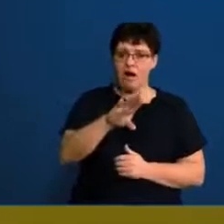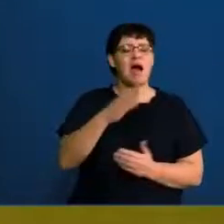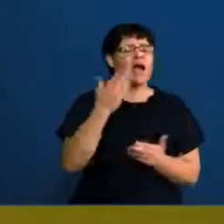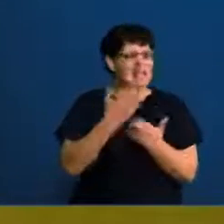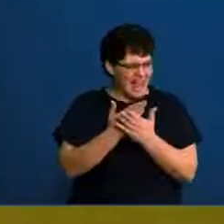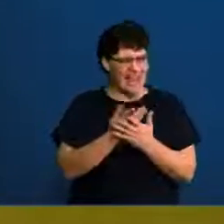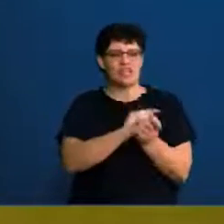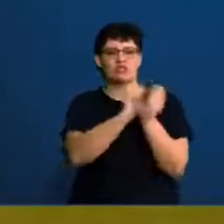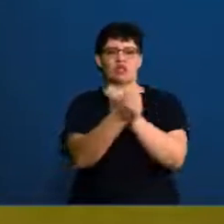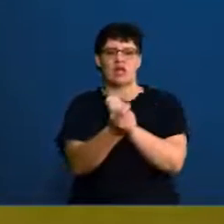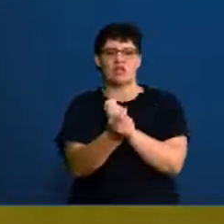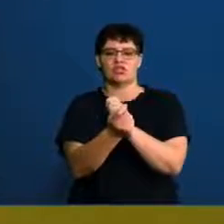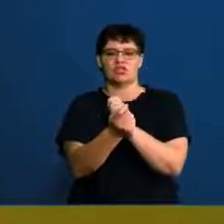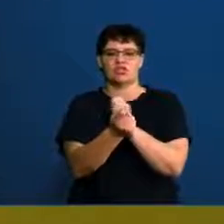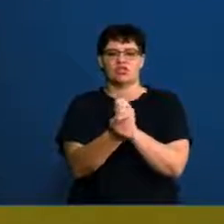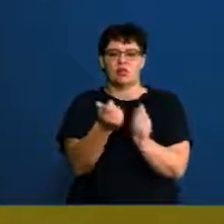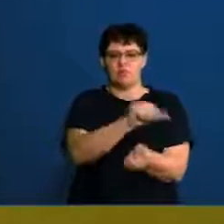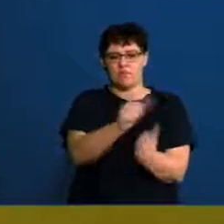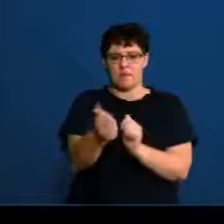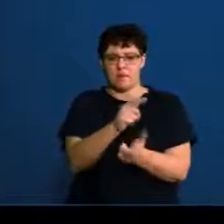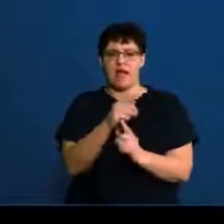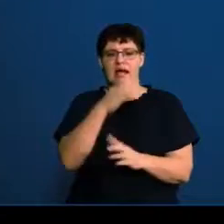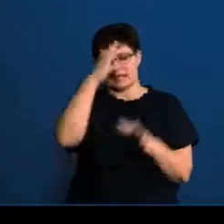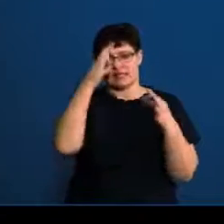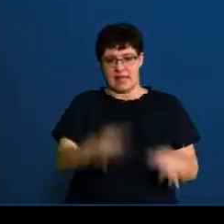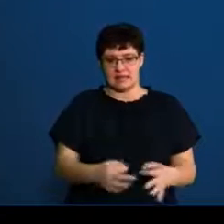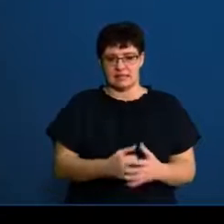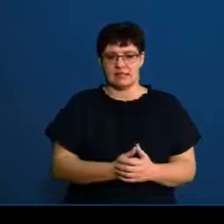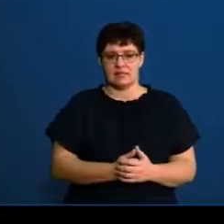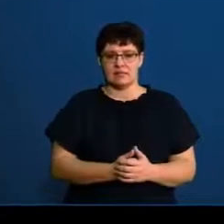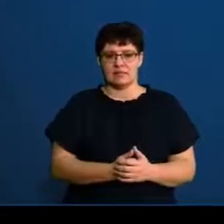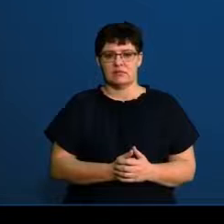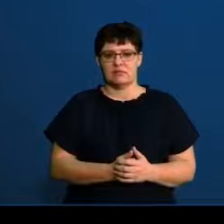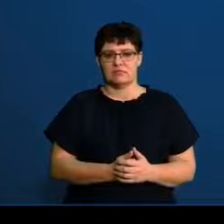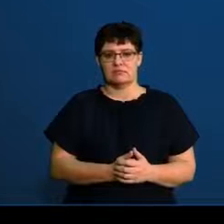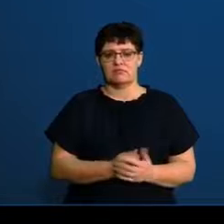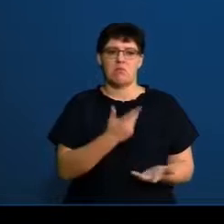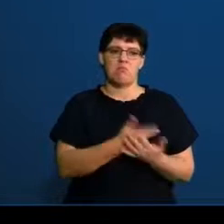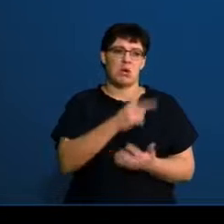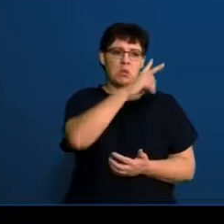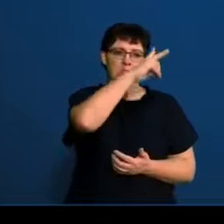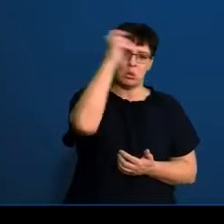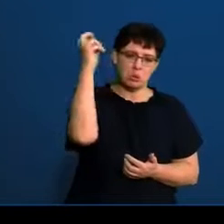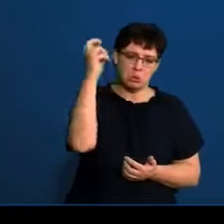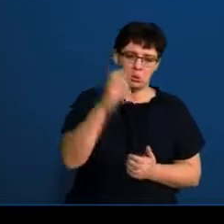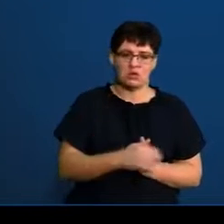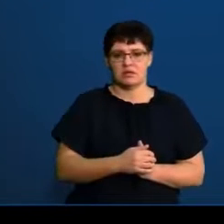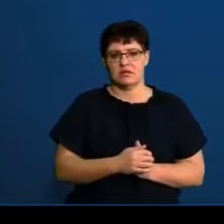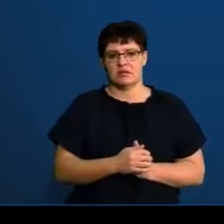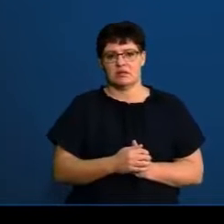can change the order. So I can decide, actually, if this was blue, oops,